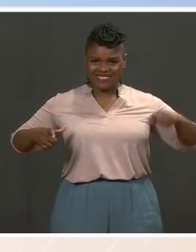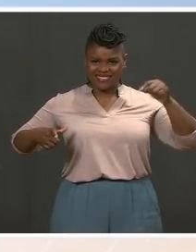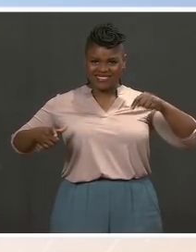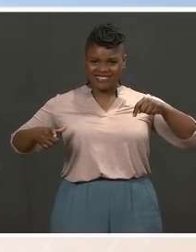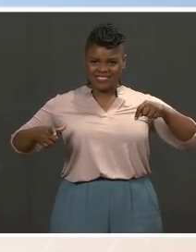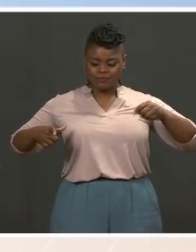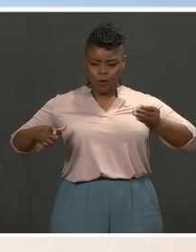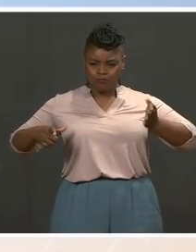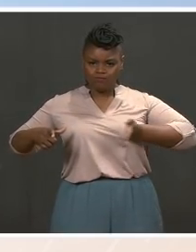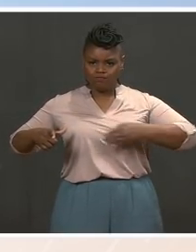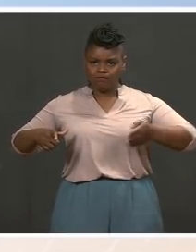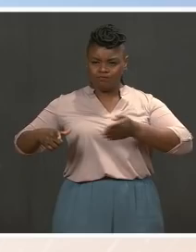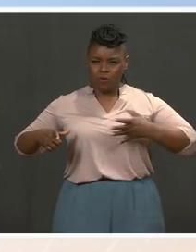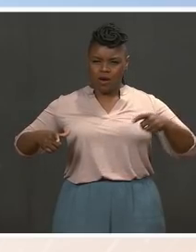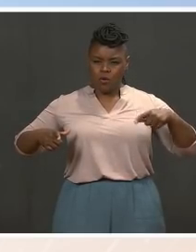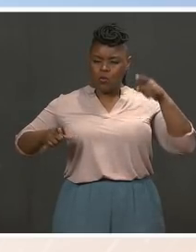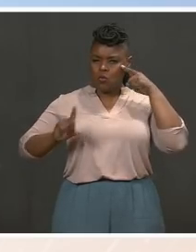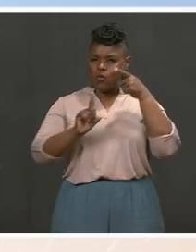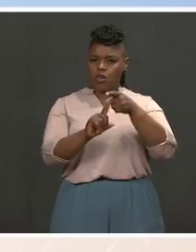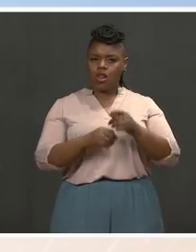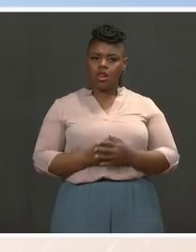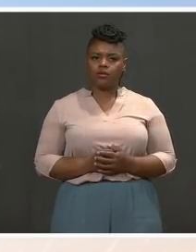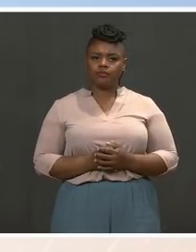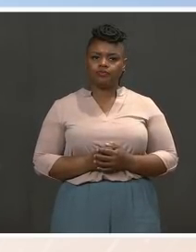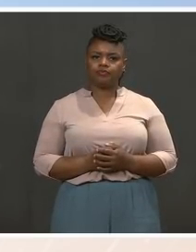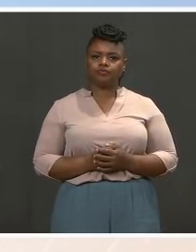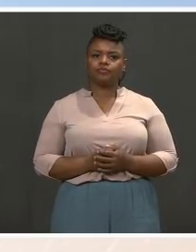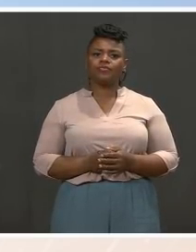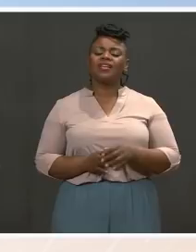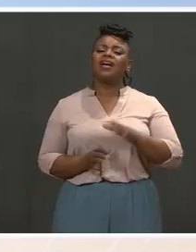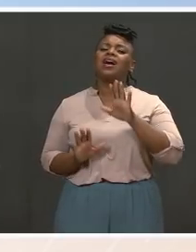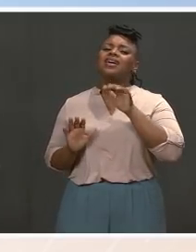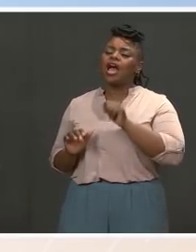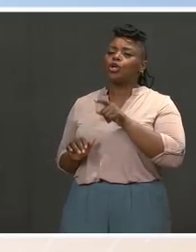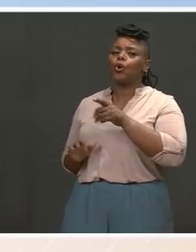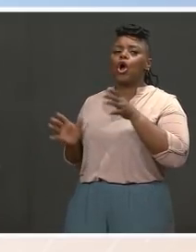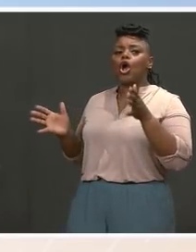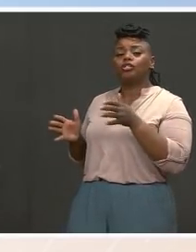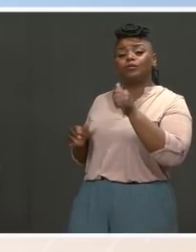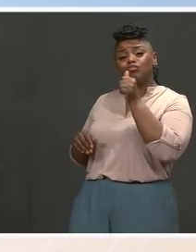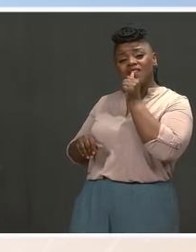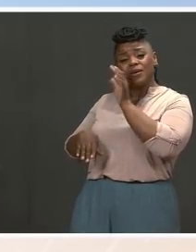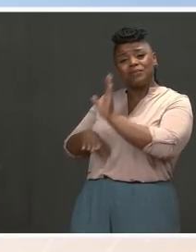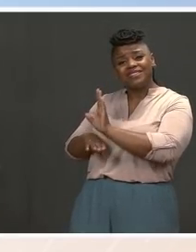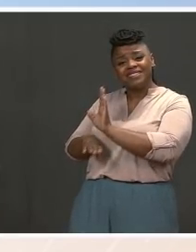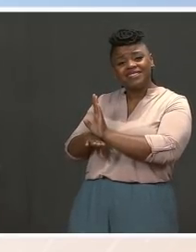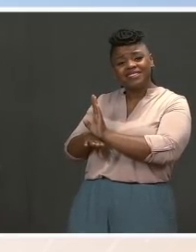some kind of private sector initiatives to nudge those companies that aren't moving along as quickly?